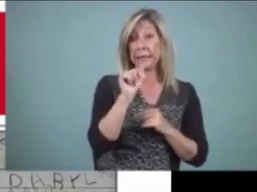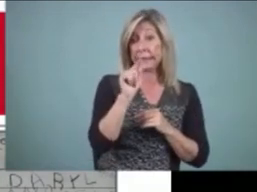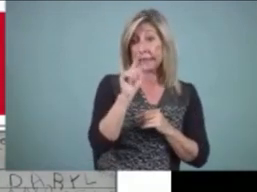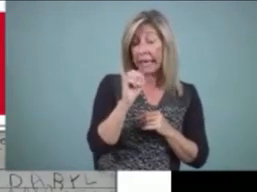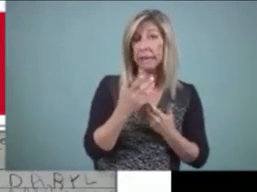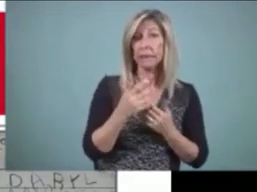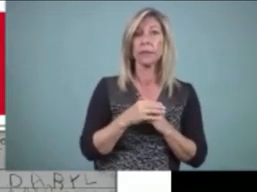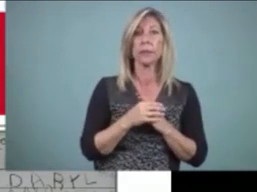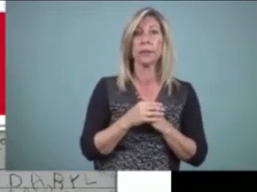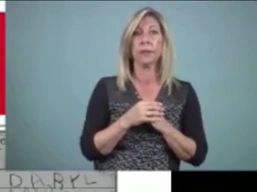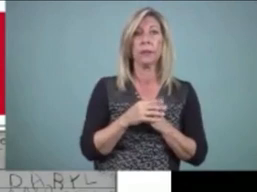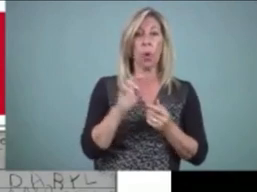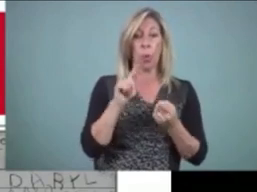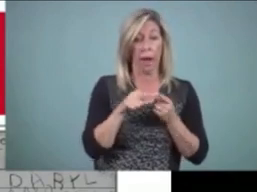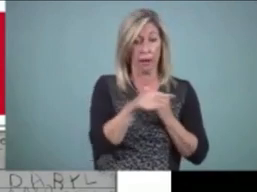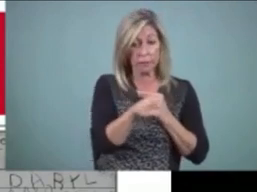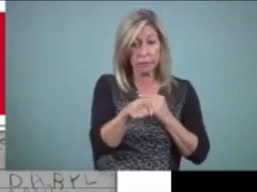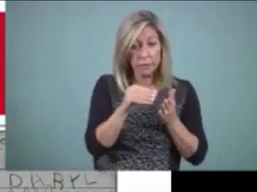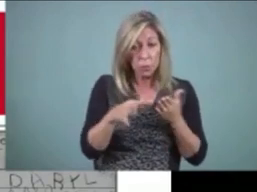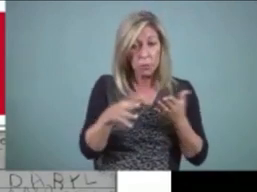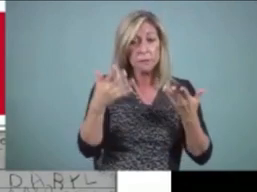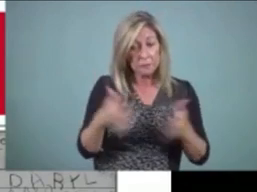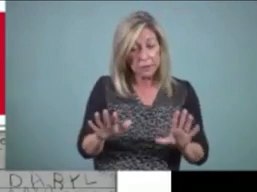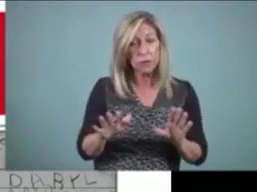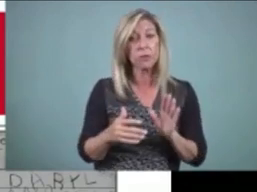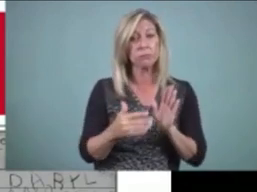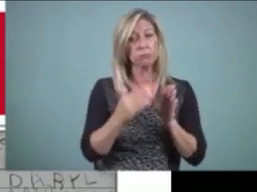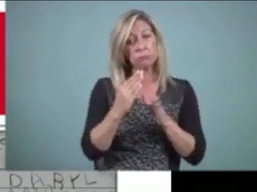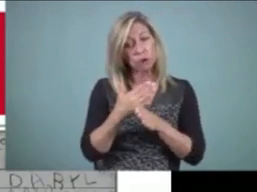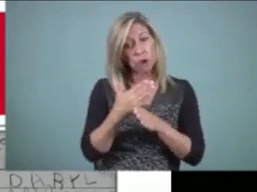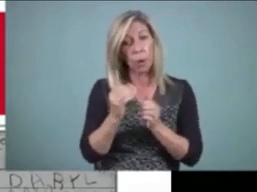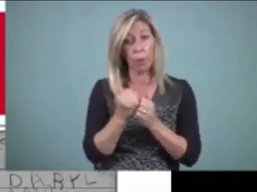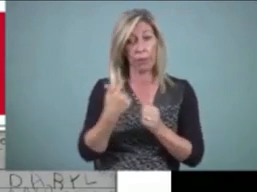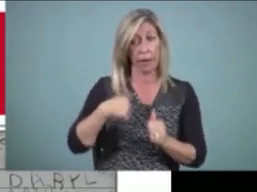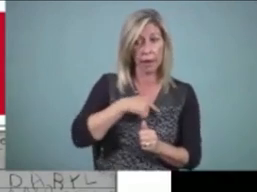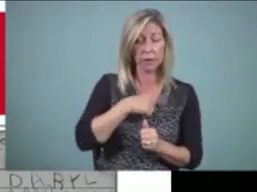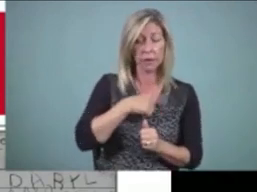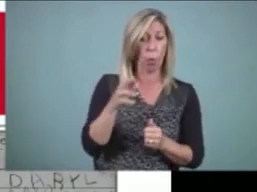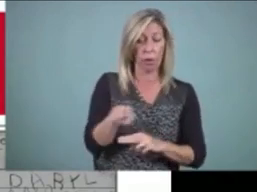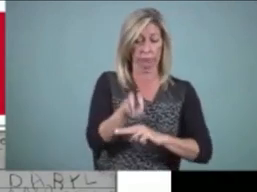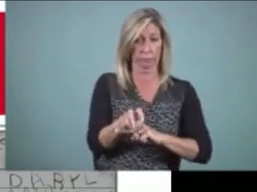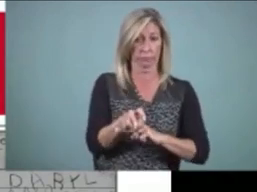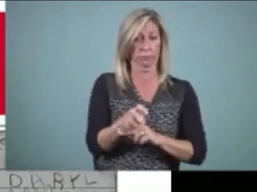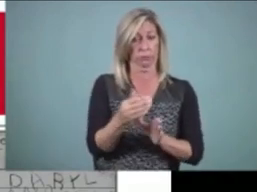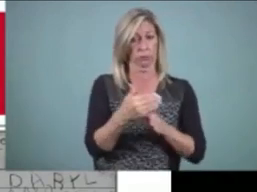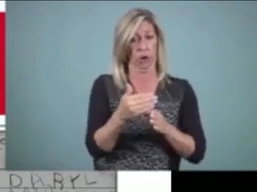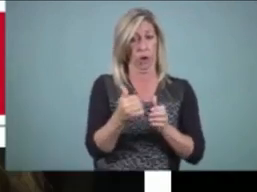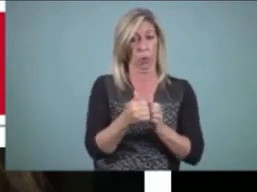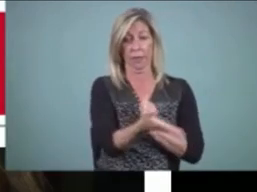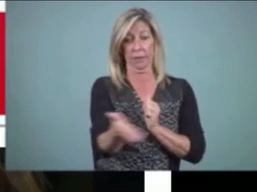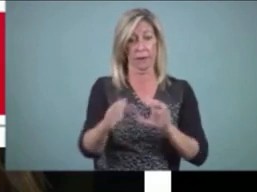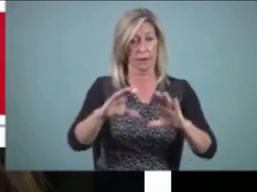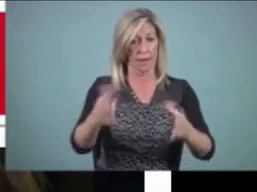student had shared a piece of writing with either us or in the author's chair. Next slide.